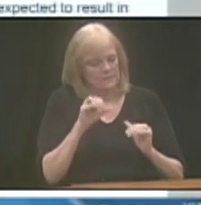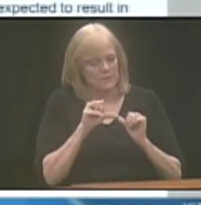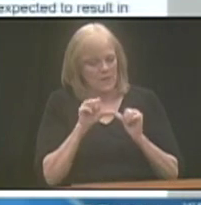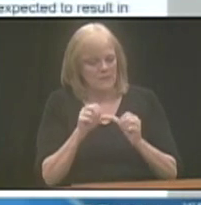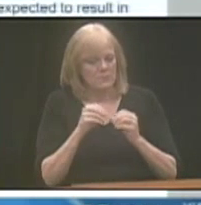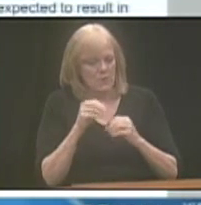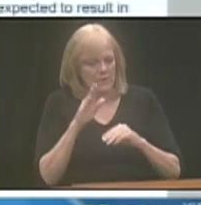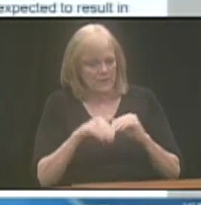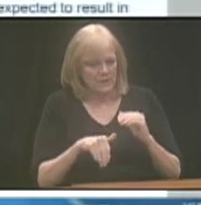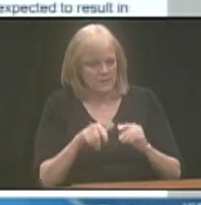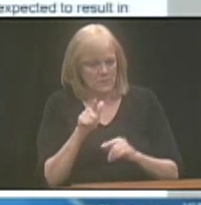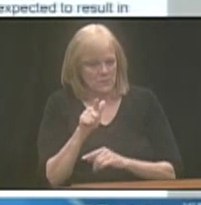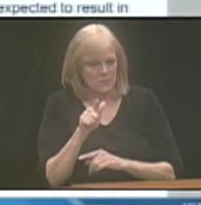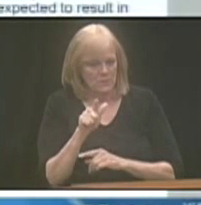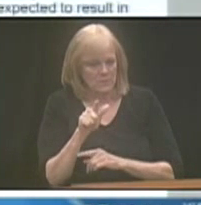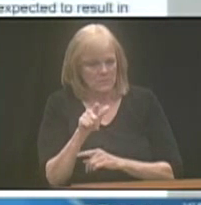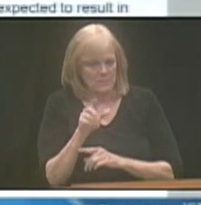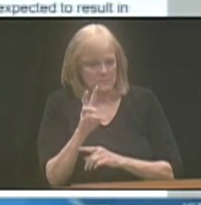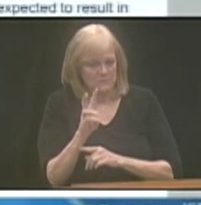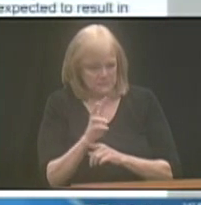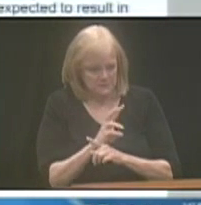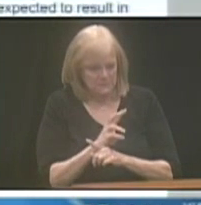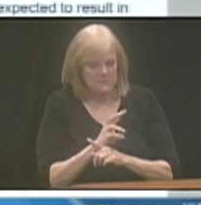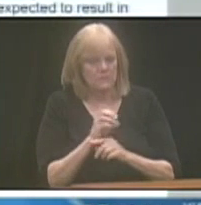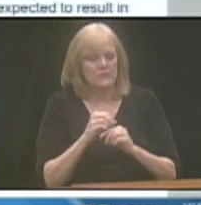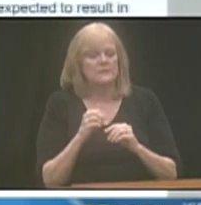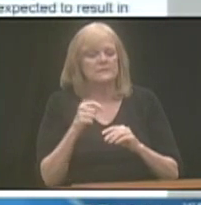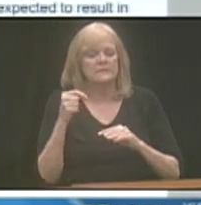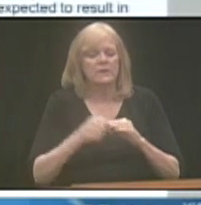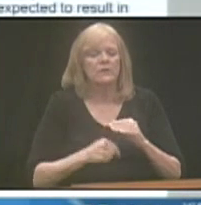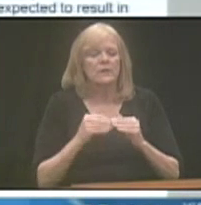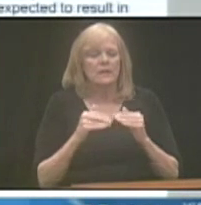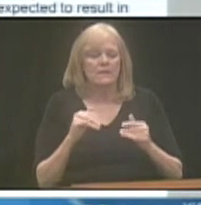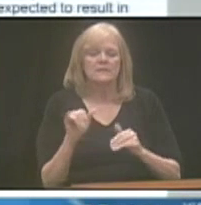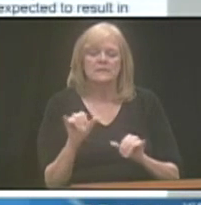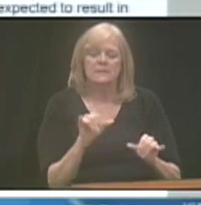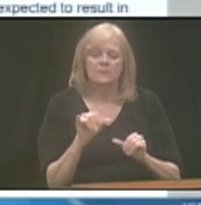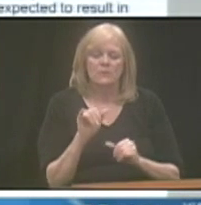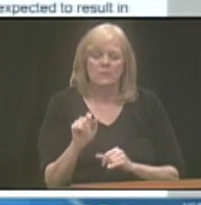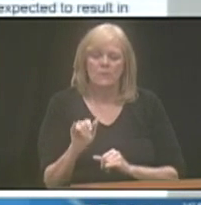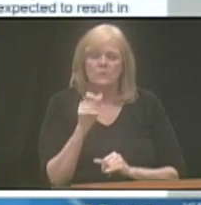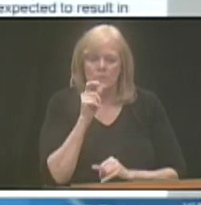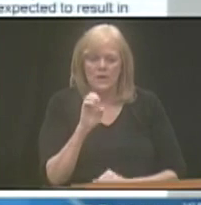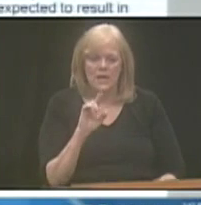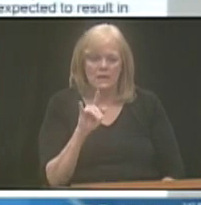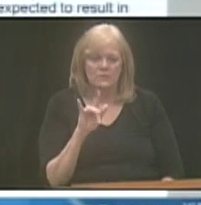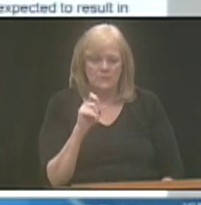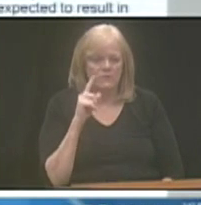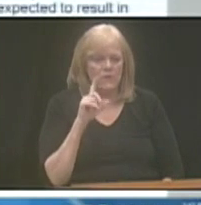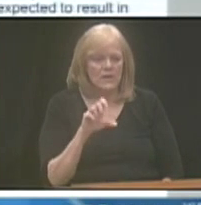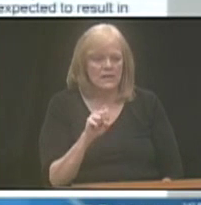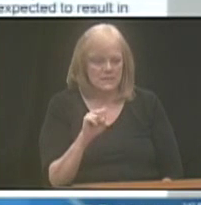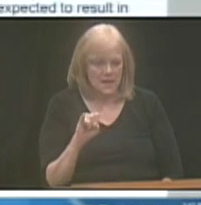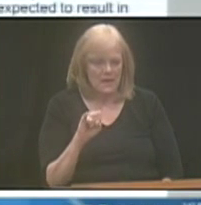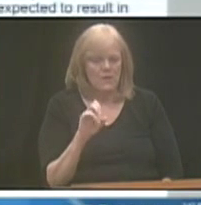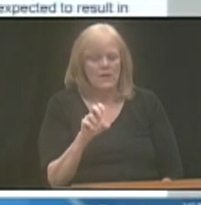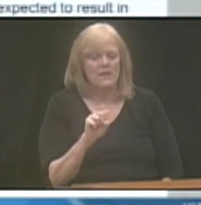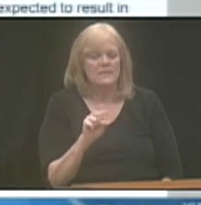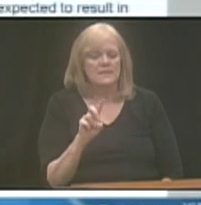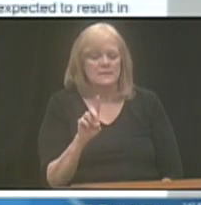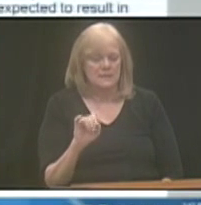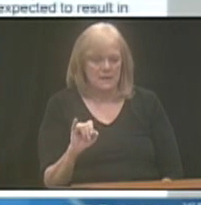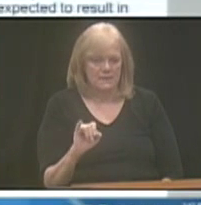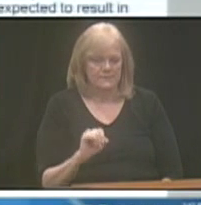than 12 months or result in death with a severity level similar to that of those who are eligible for SSI or SSDI.